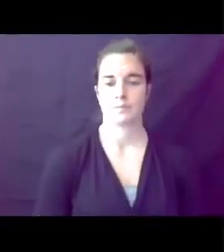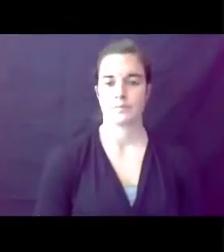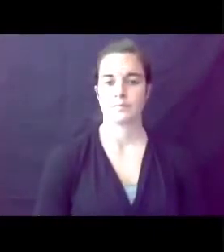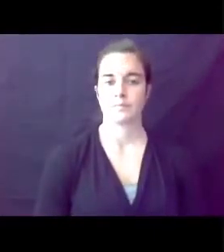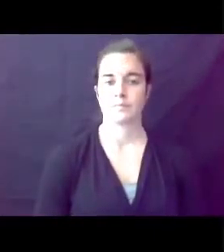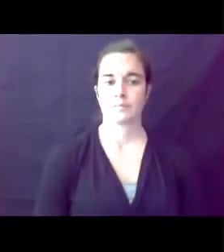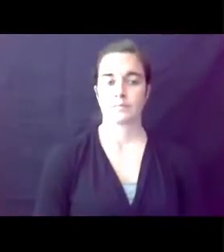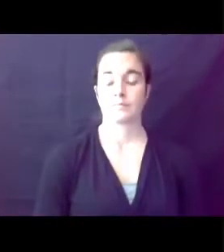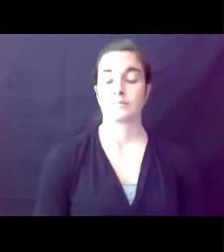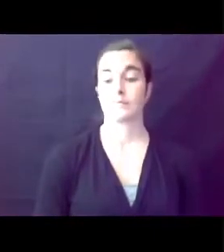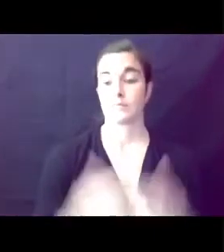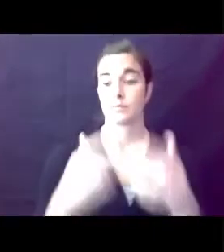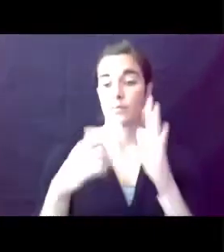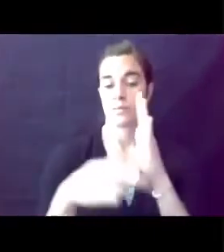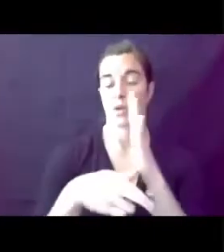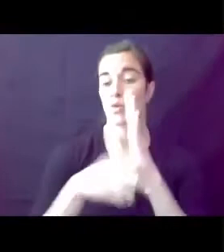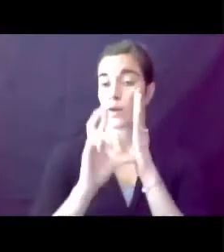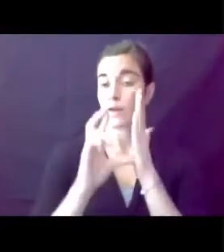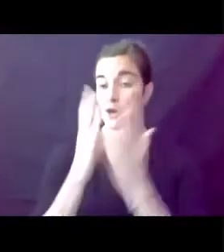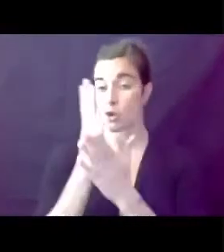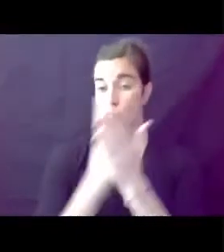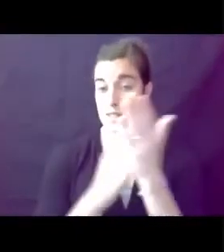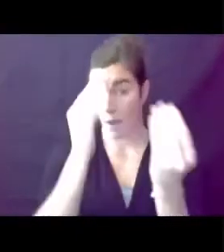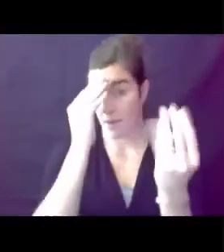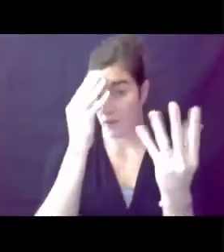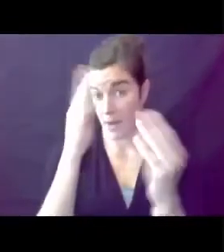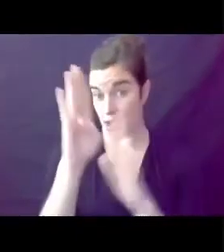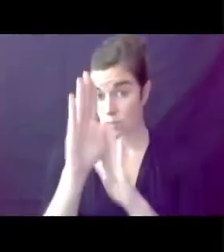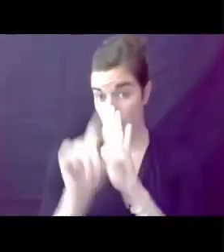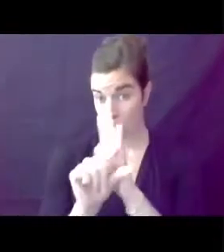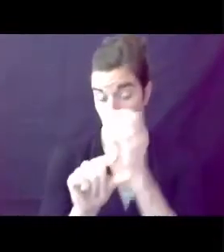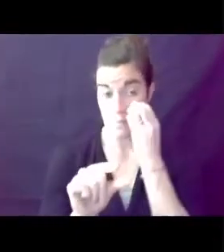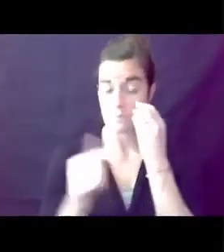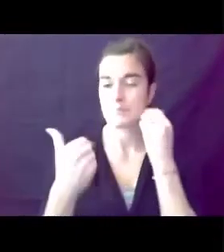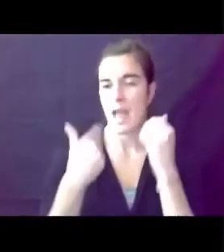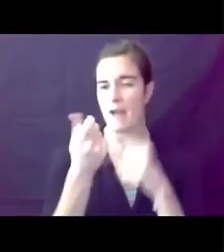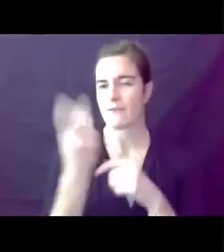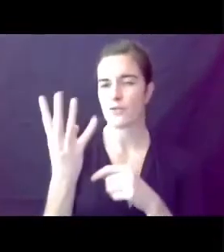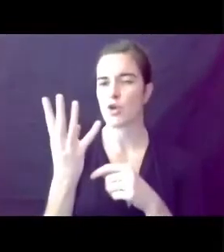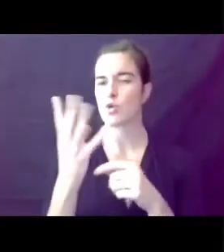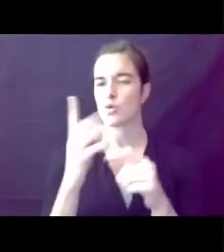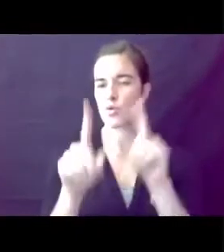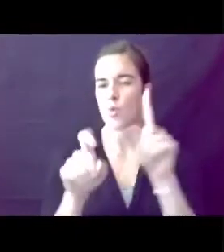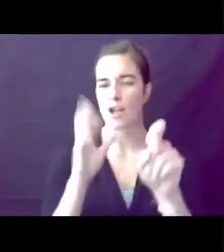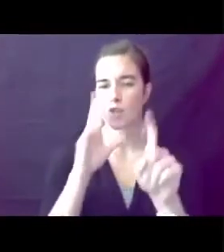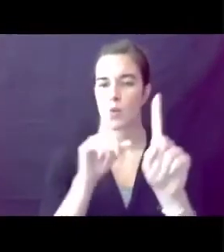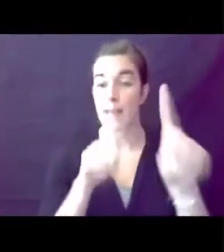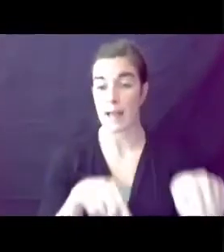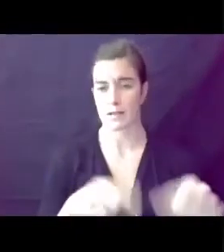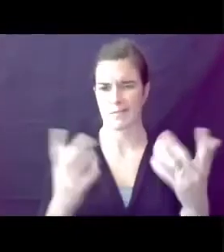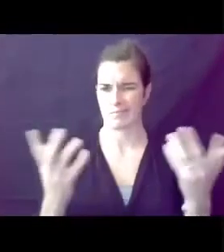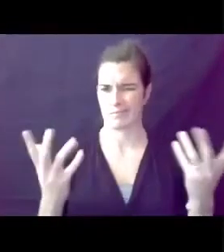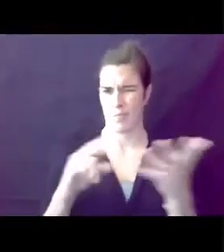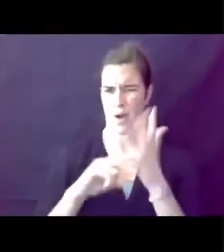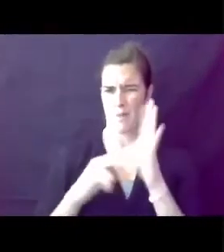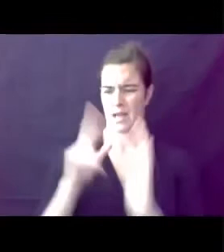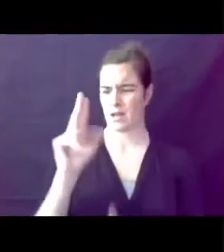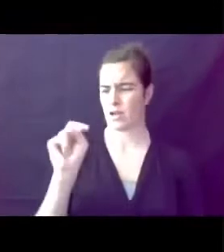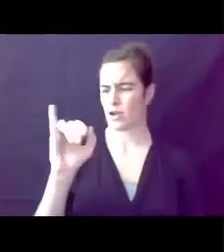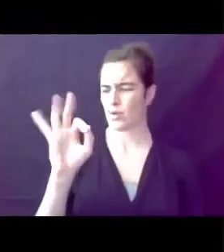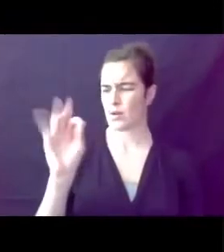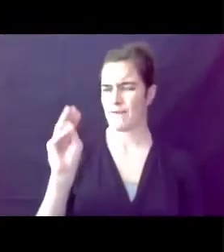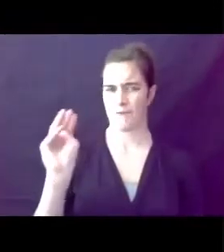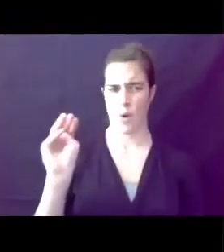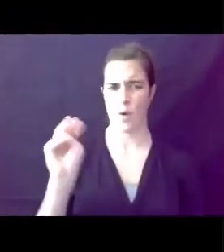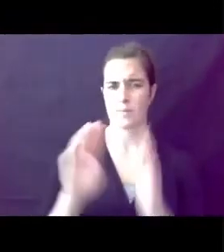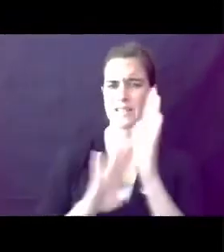So let's review some context and background by answering some questions. So what is the Uniform Development Ordinance that this